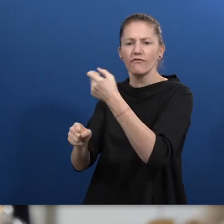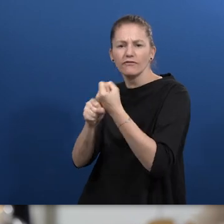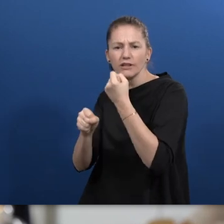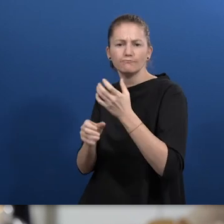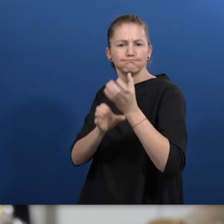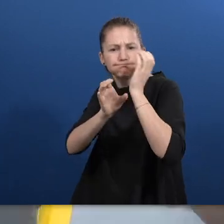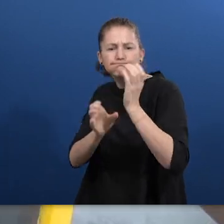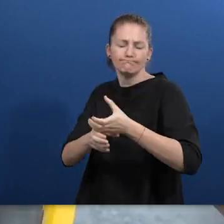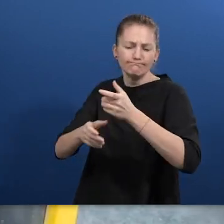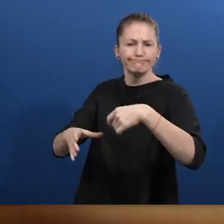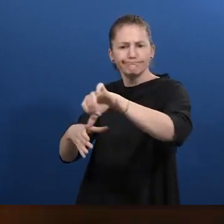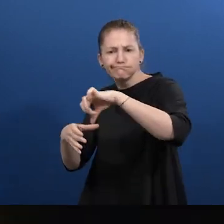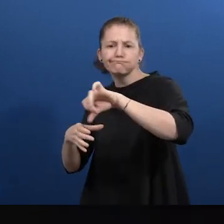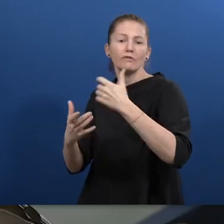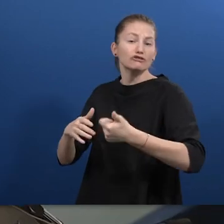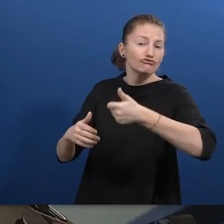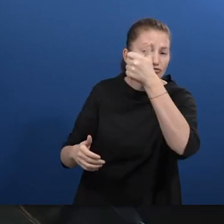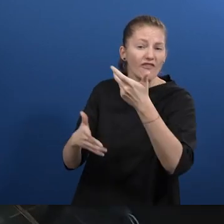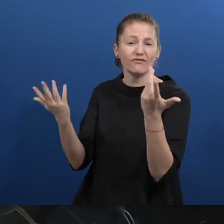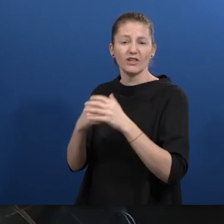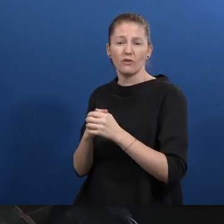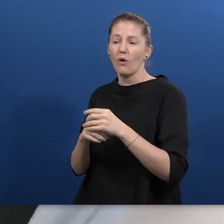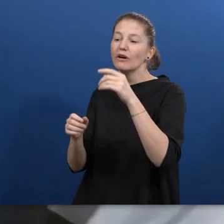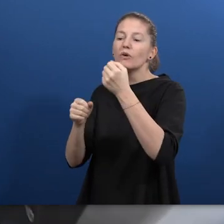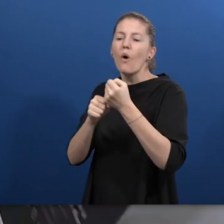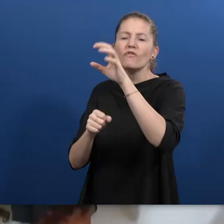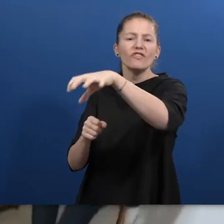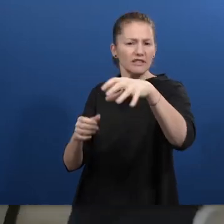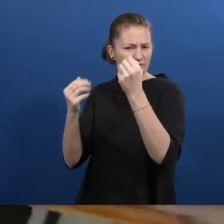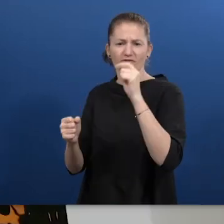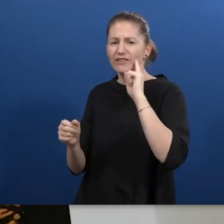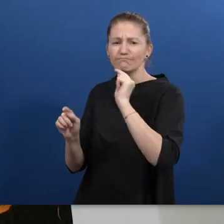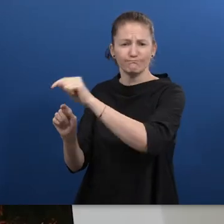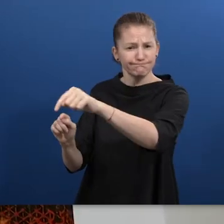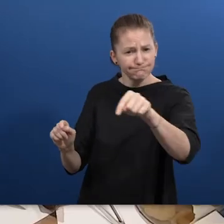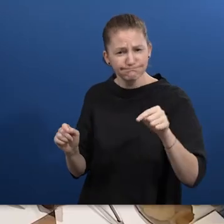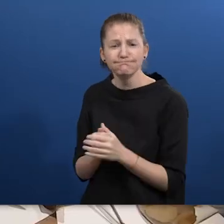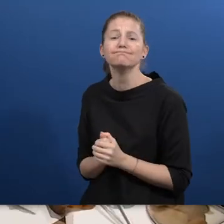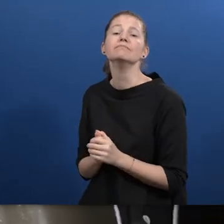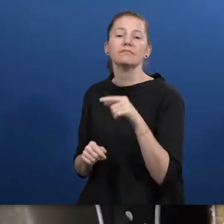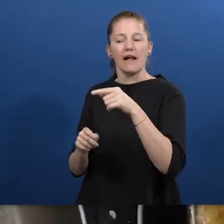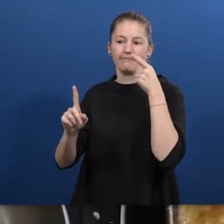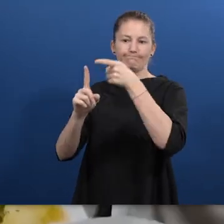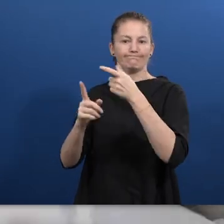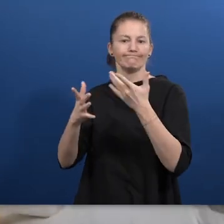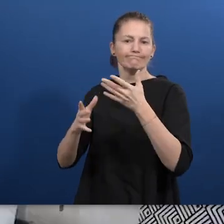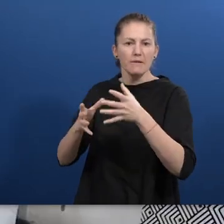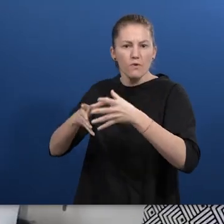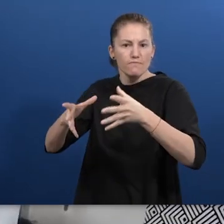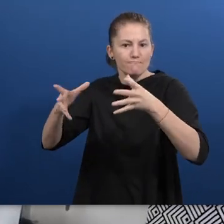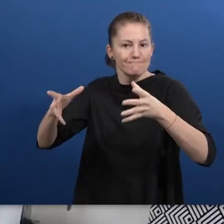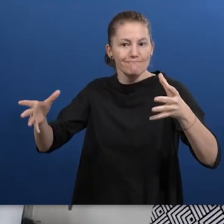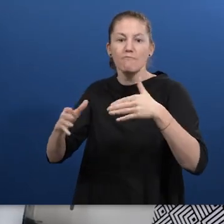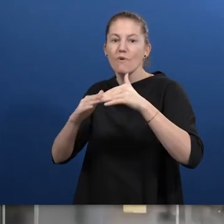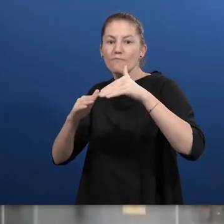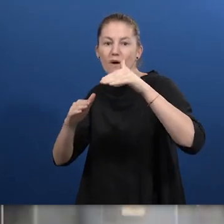our corporate cafes. To have the desired impact, our strategy for growth and development is firstly to distill and document our existing operational